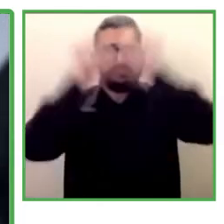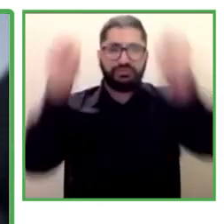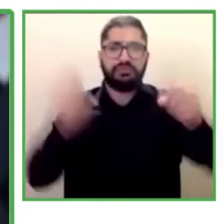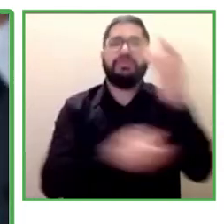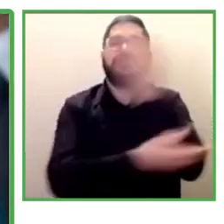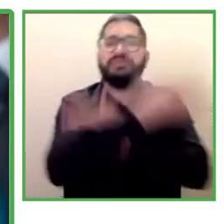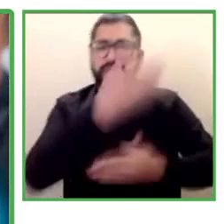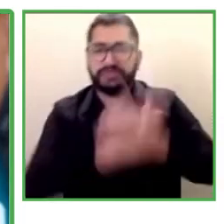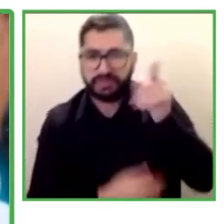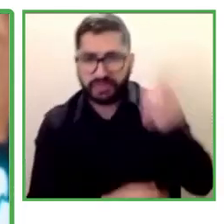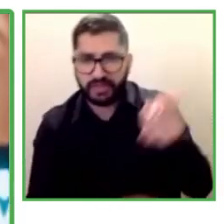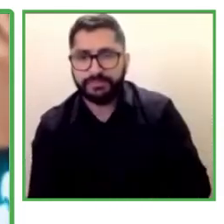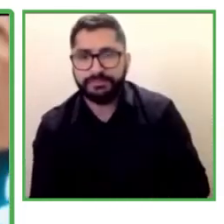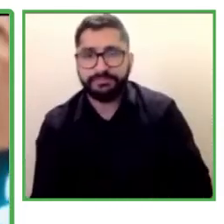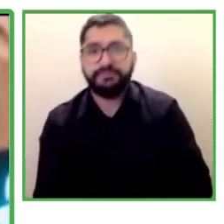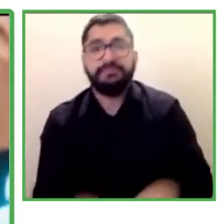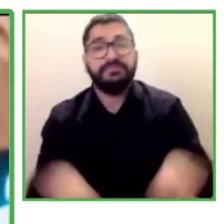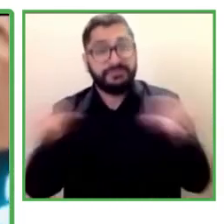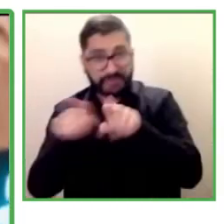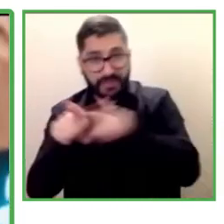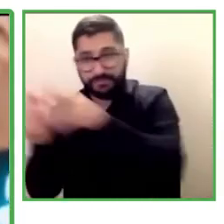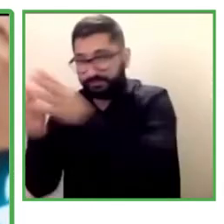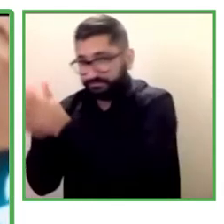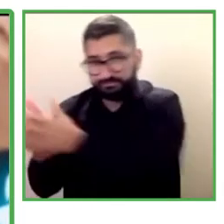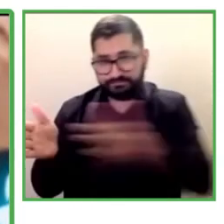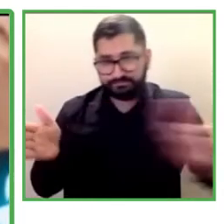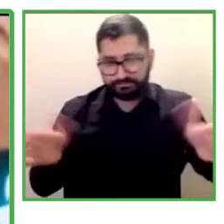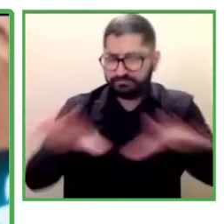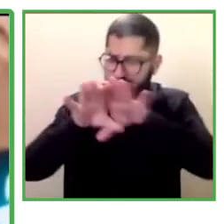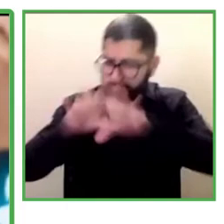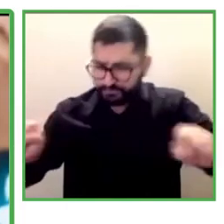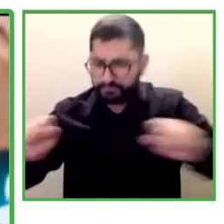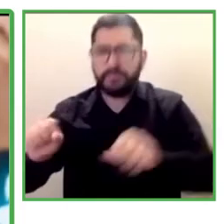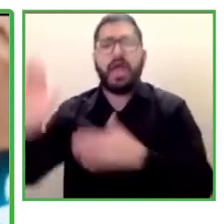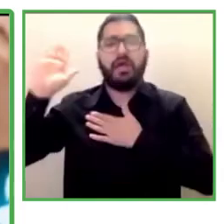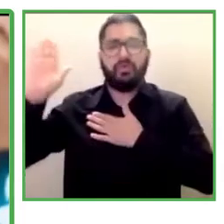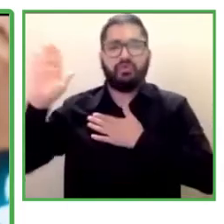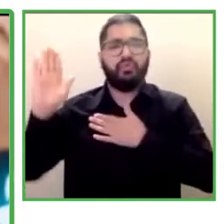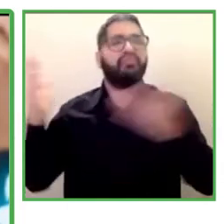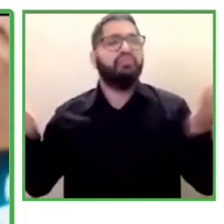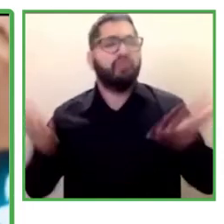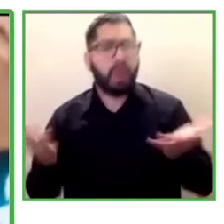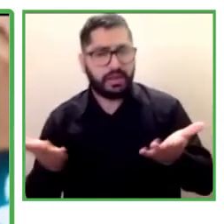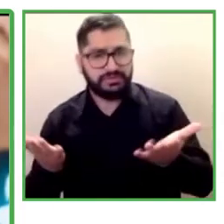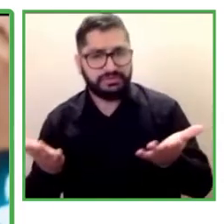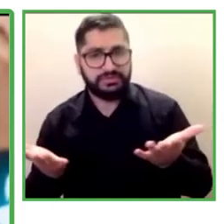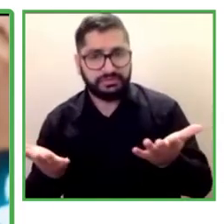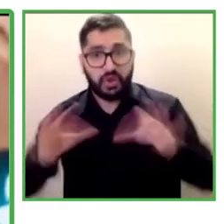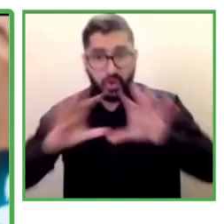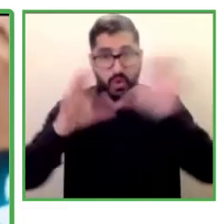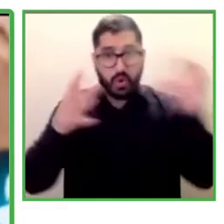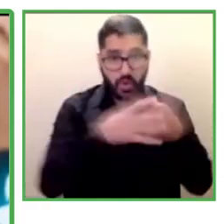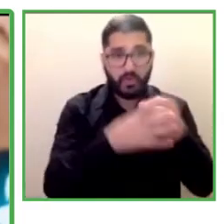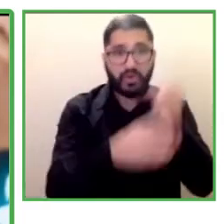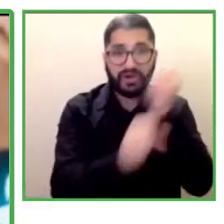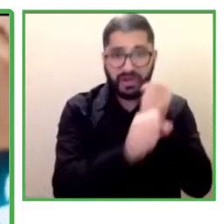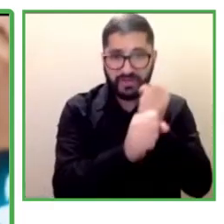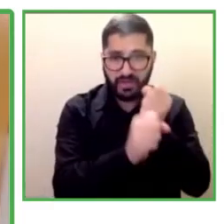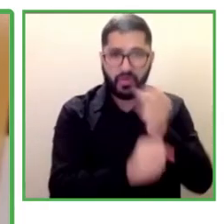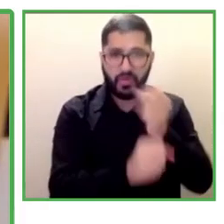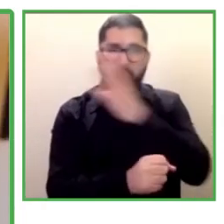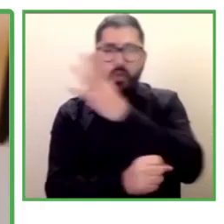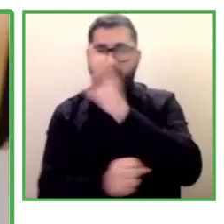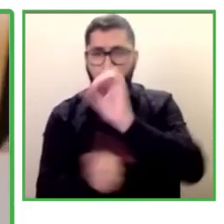During that period, this program advanced different